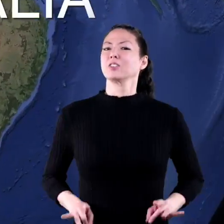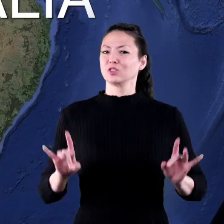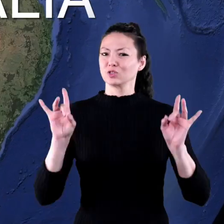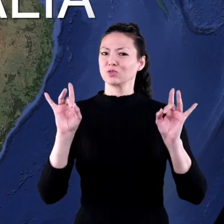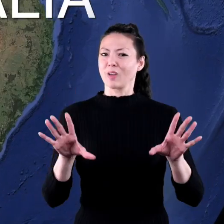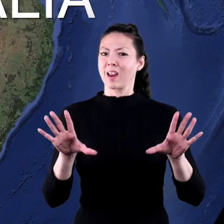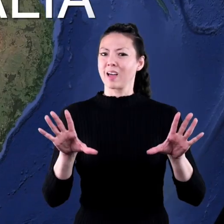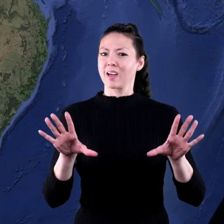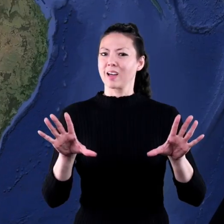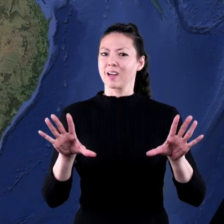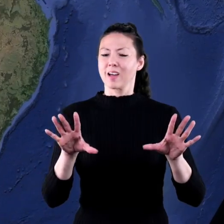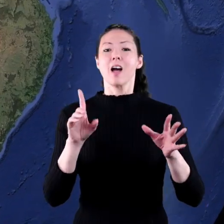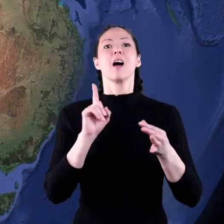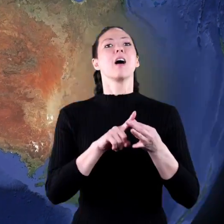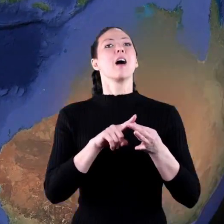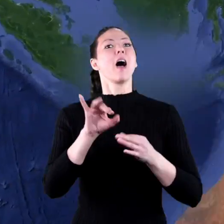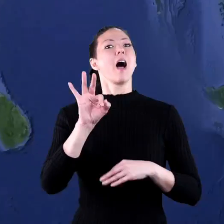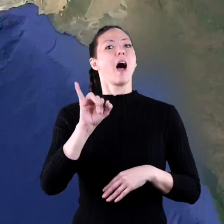Australia,